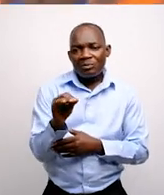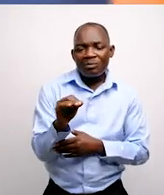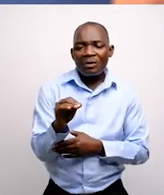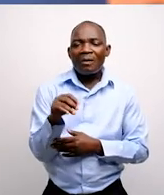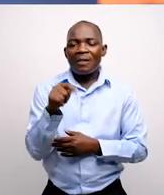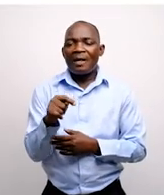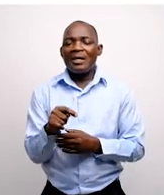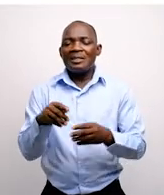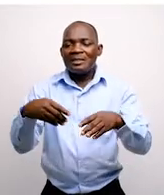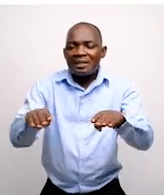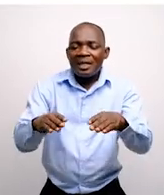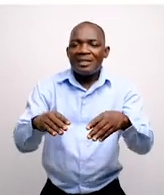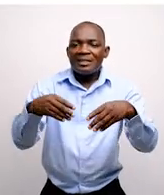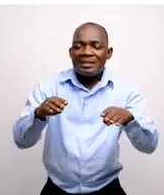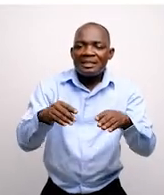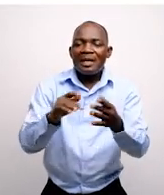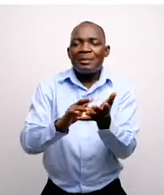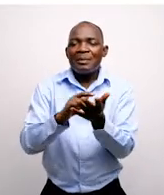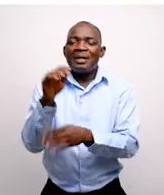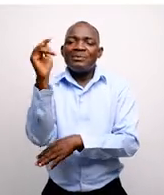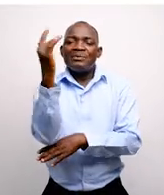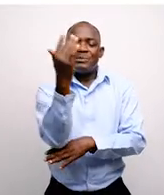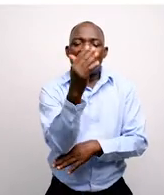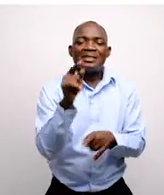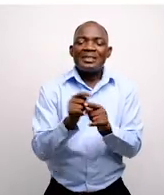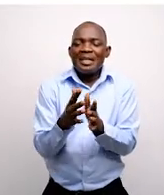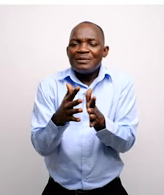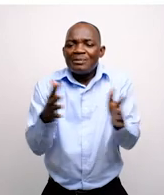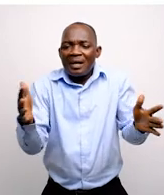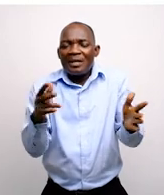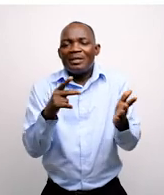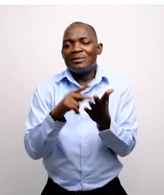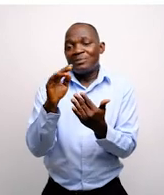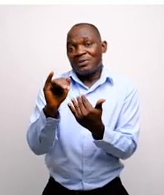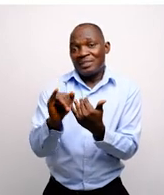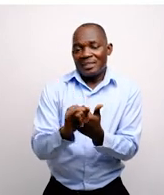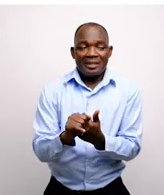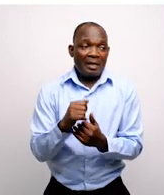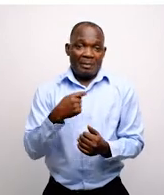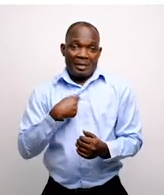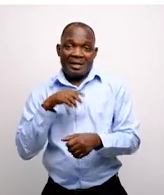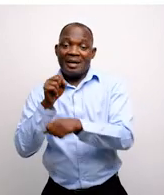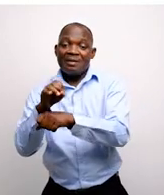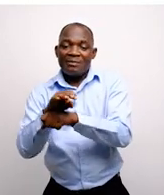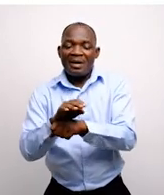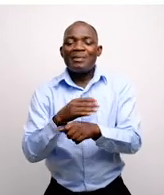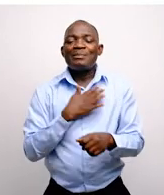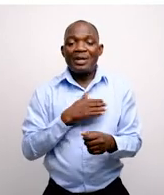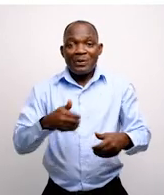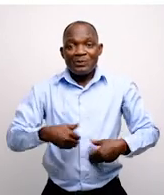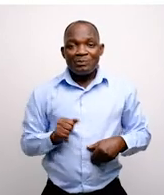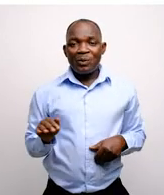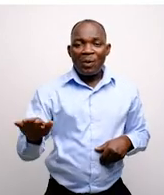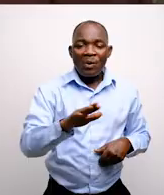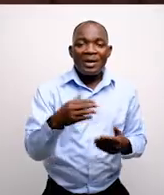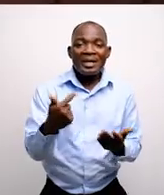Soon, we can commercialize the sale of the medicinal trees and expand the projects. My advice is